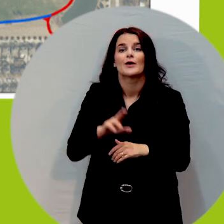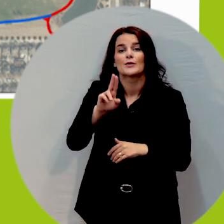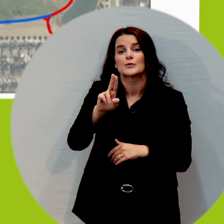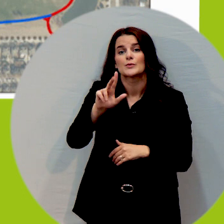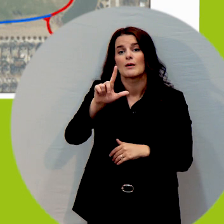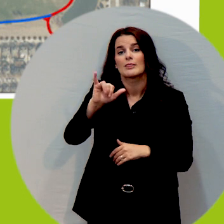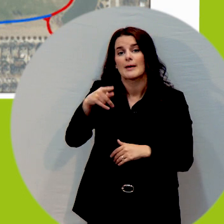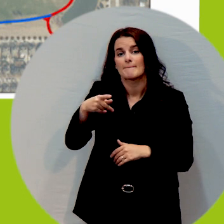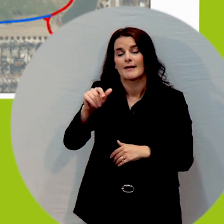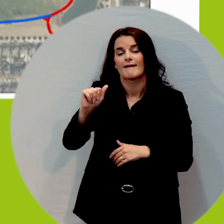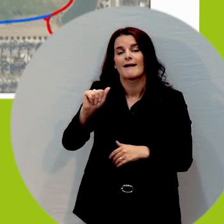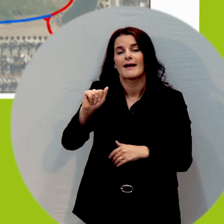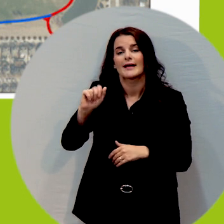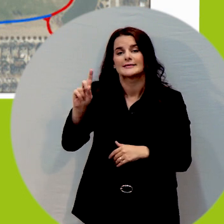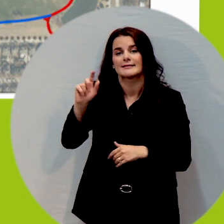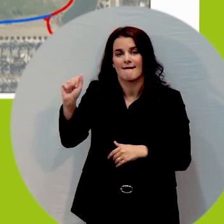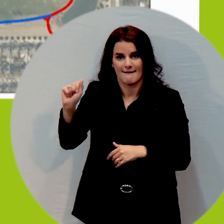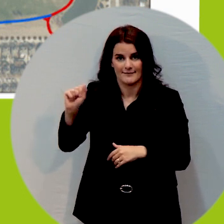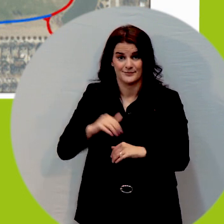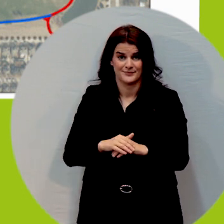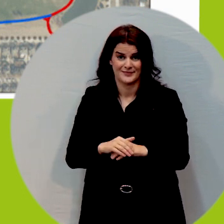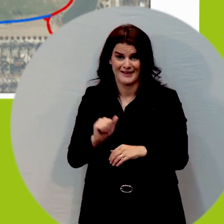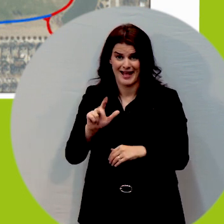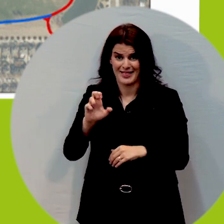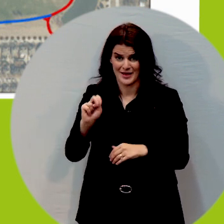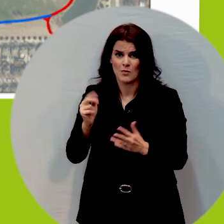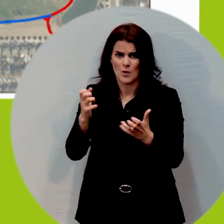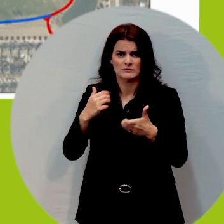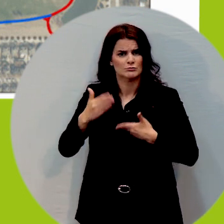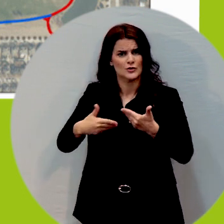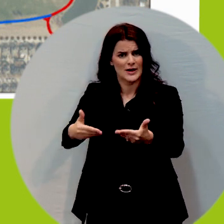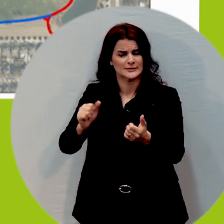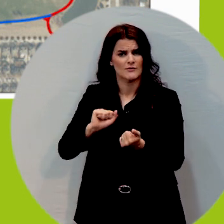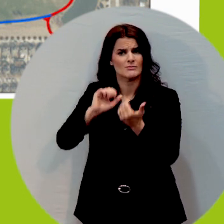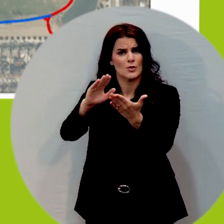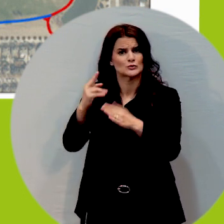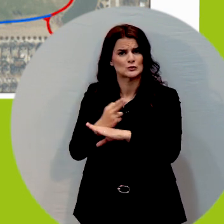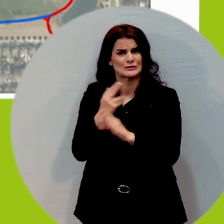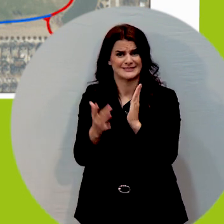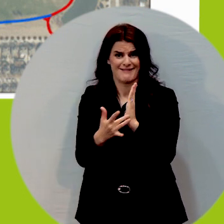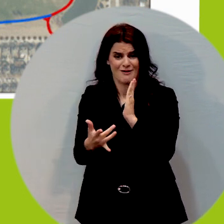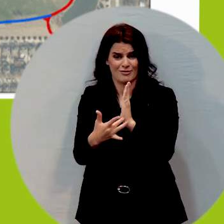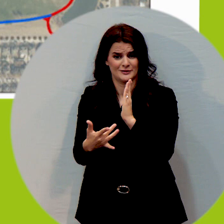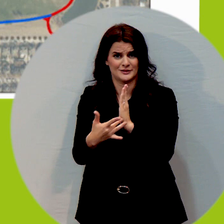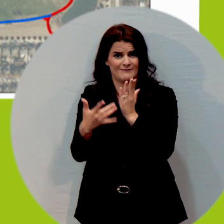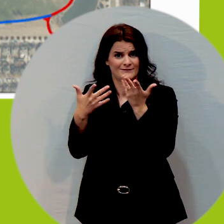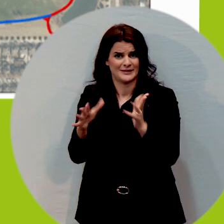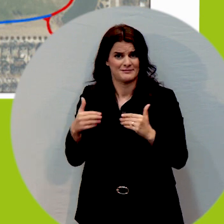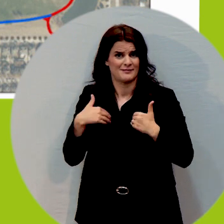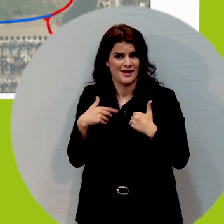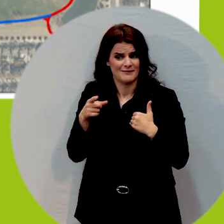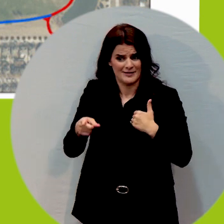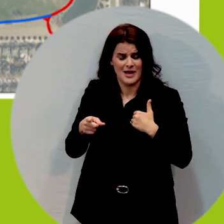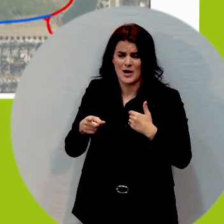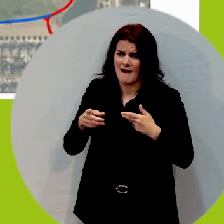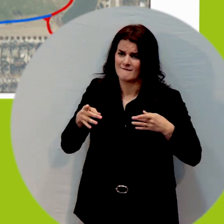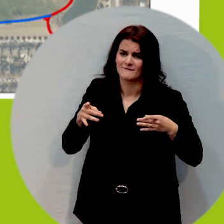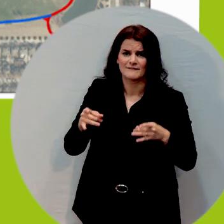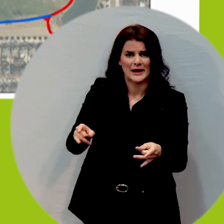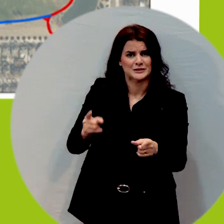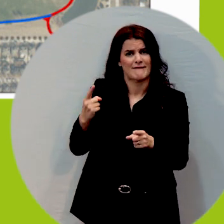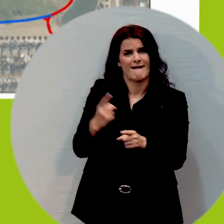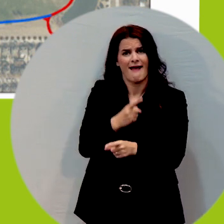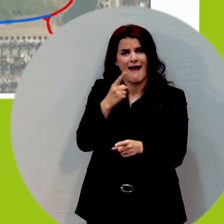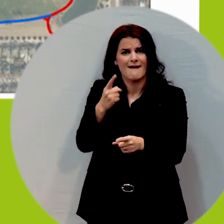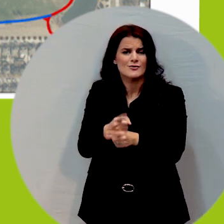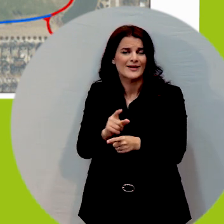Silly Valen decided to take a progressive approach to this and use the technology that allowed for incredibly efficient and accurate